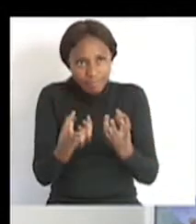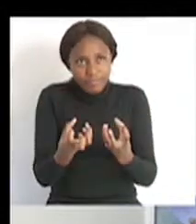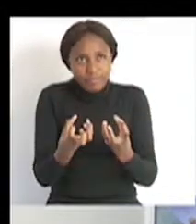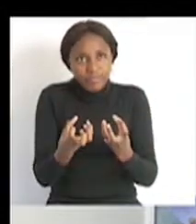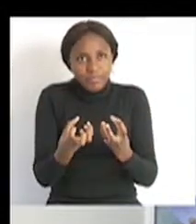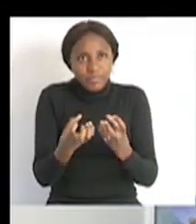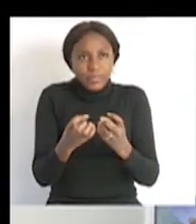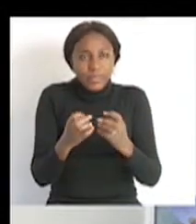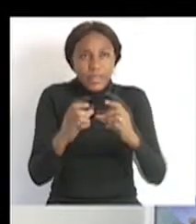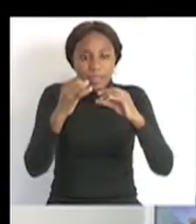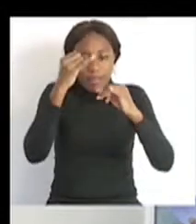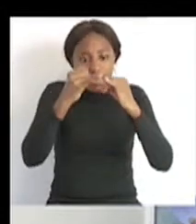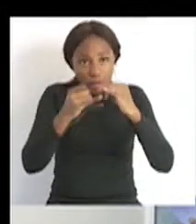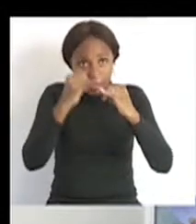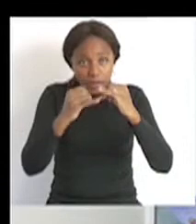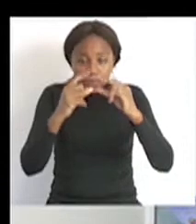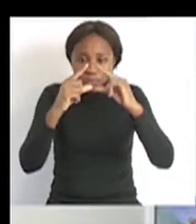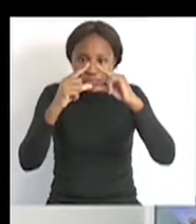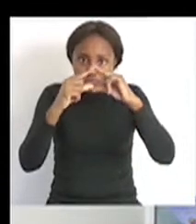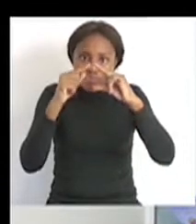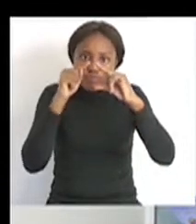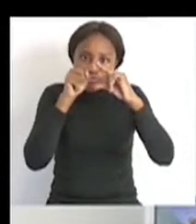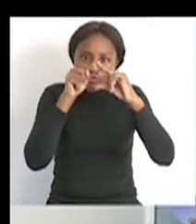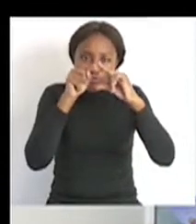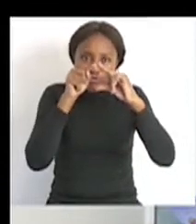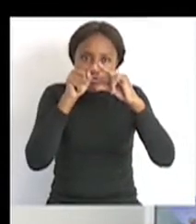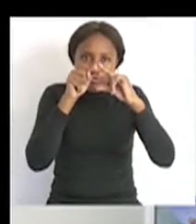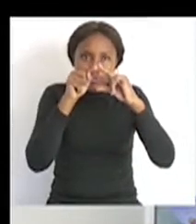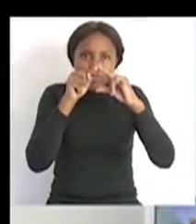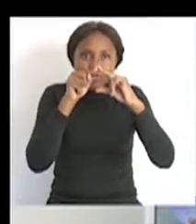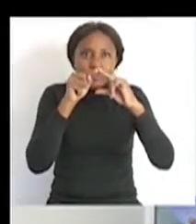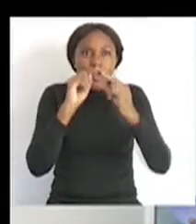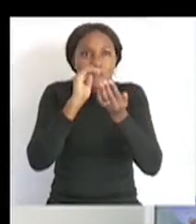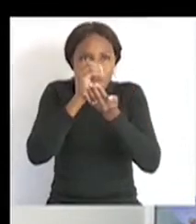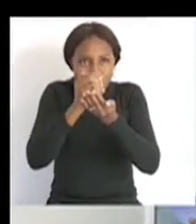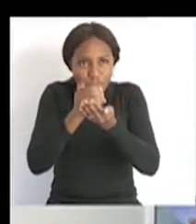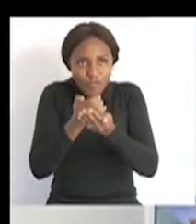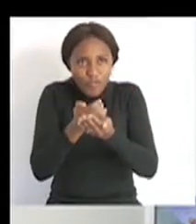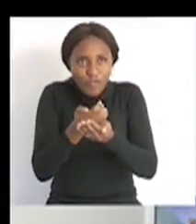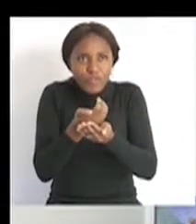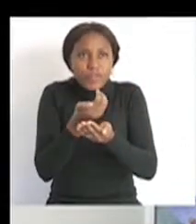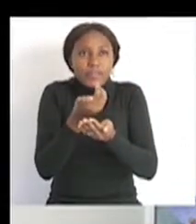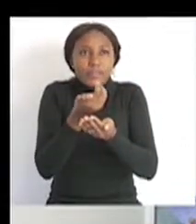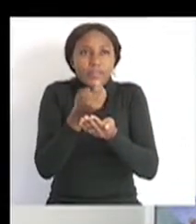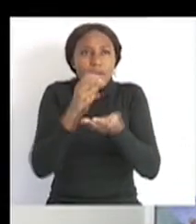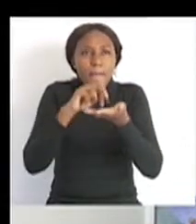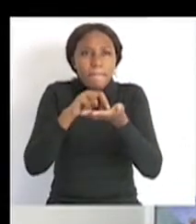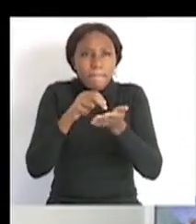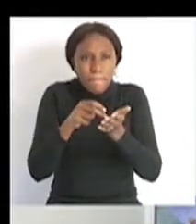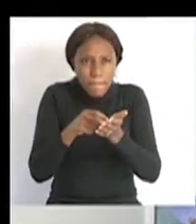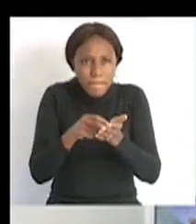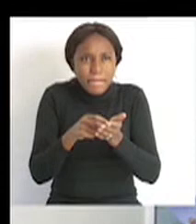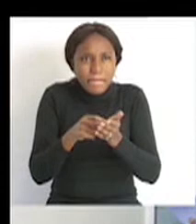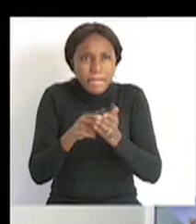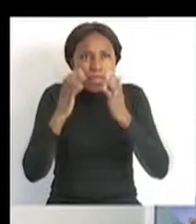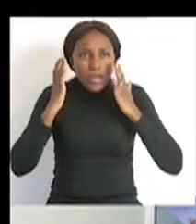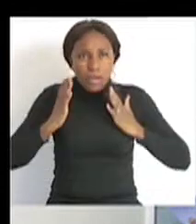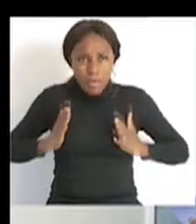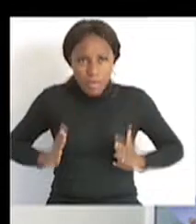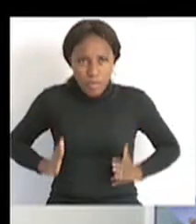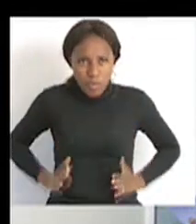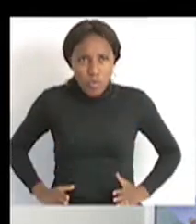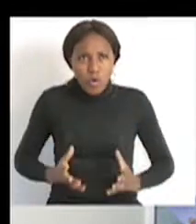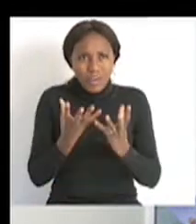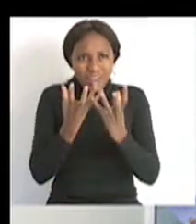there at the top, the smallest part of the triangle, we have fats. So that means that our bodies, you need it. Okay,